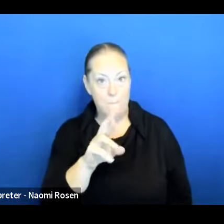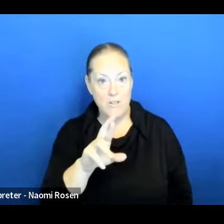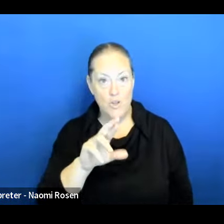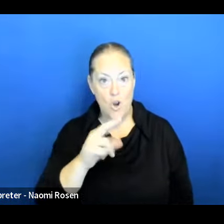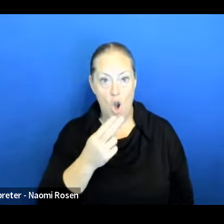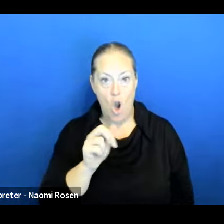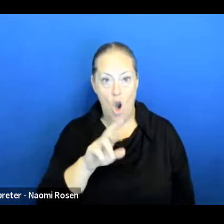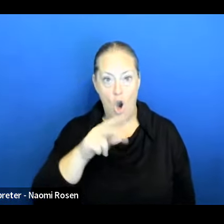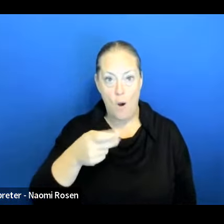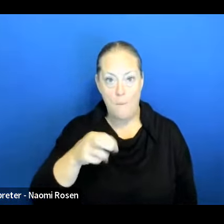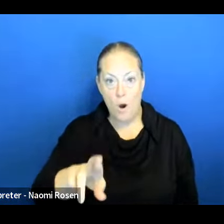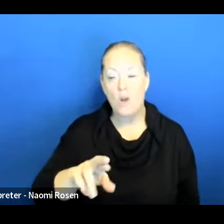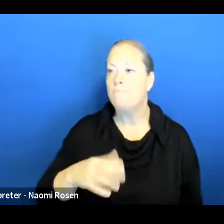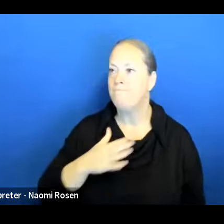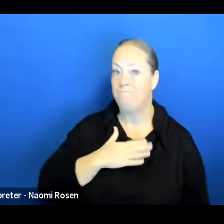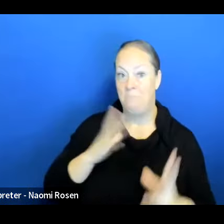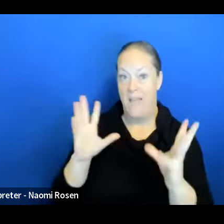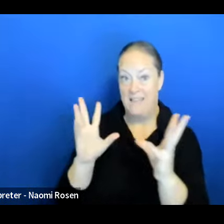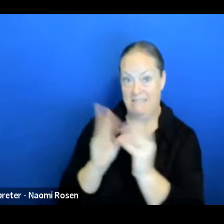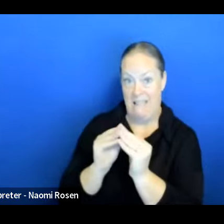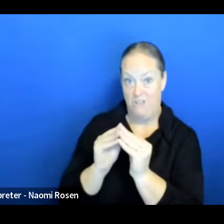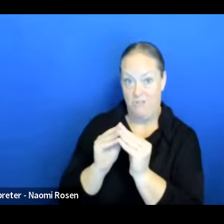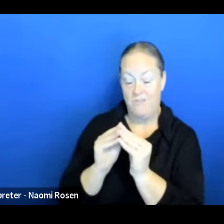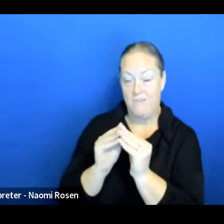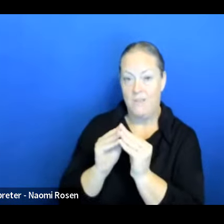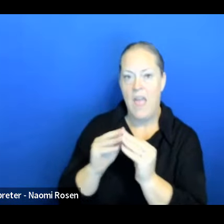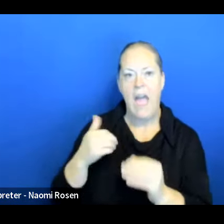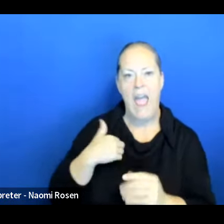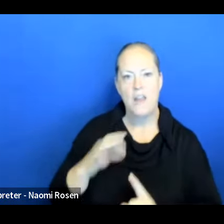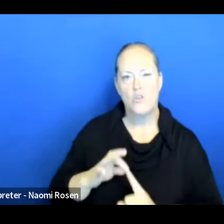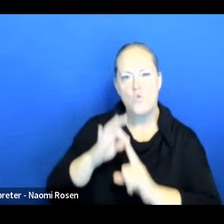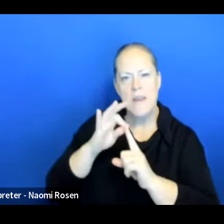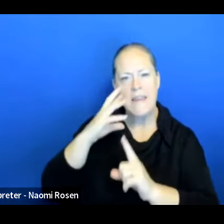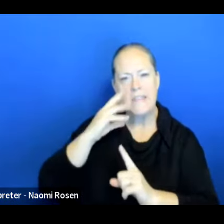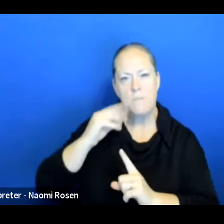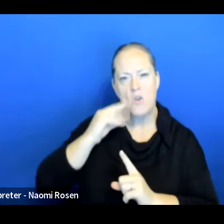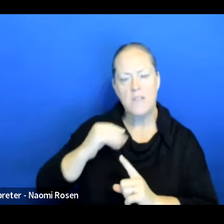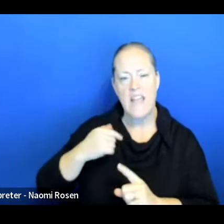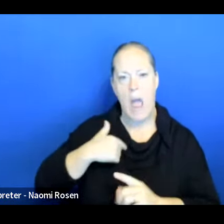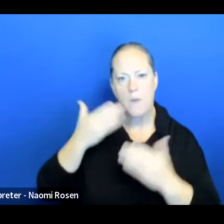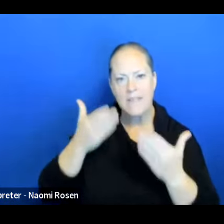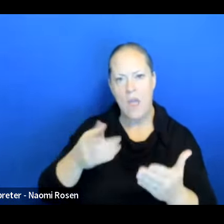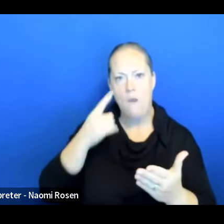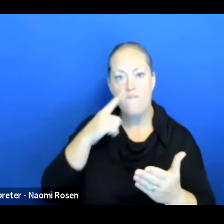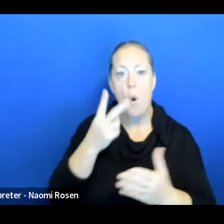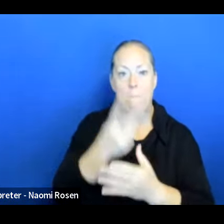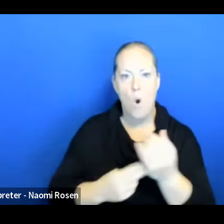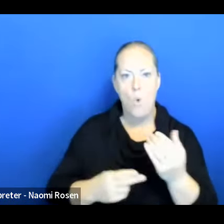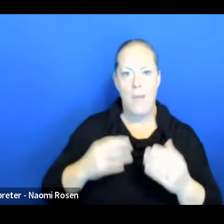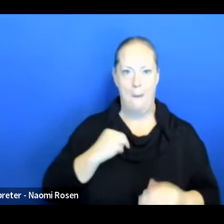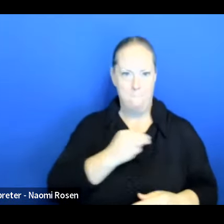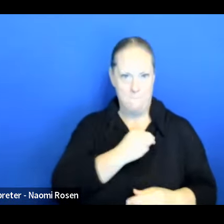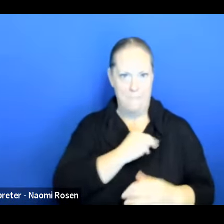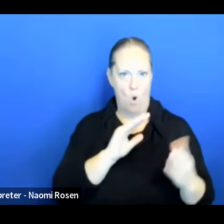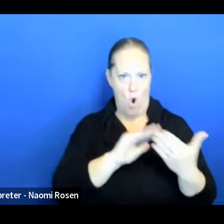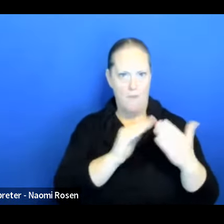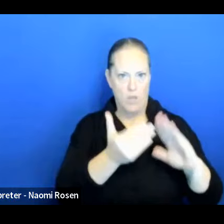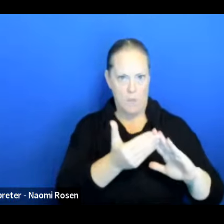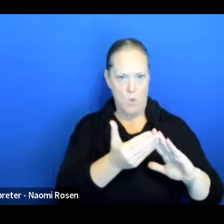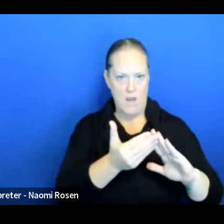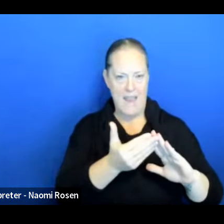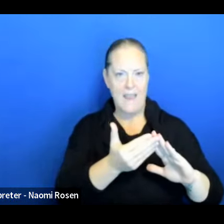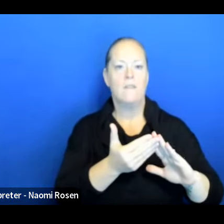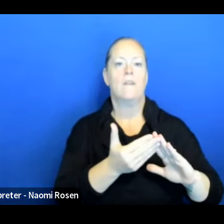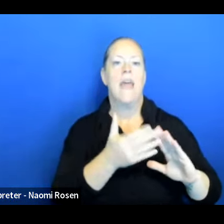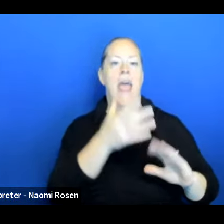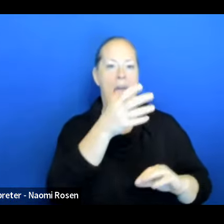So from the session that I attended, I think I had the unique experience of being there as both a member of the community, of a tribal community, and at the same time